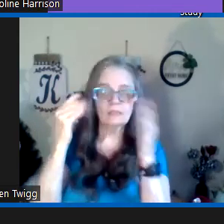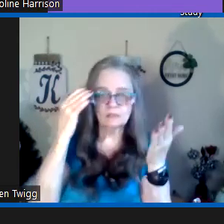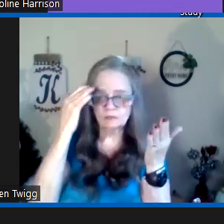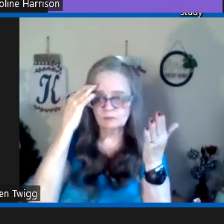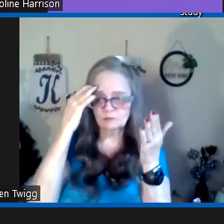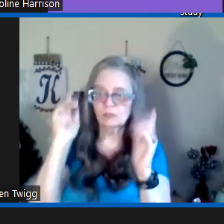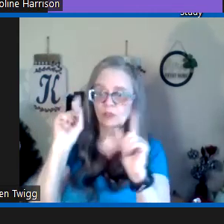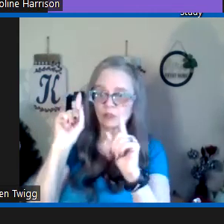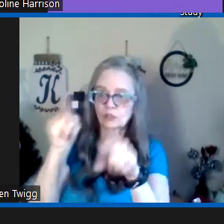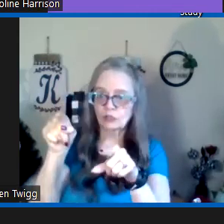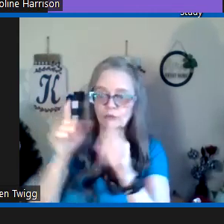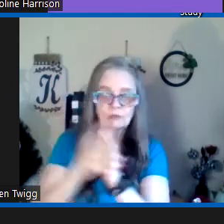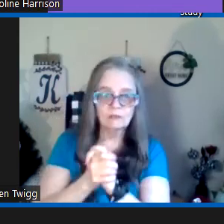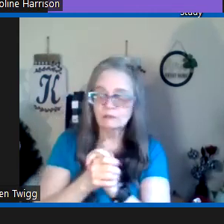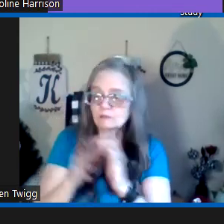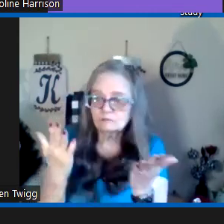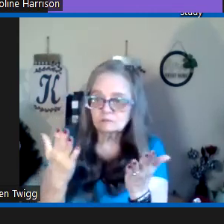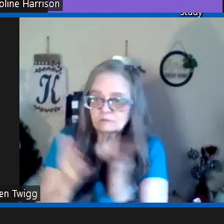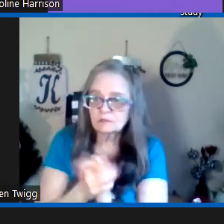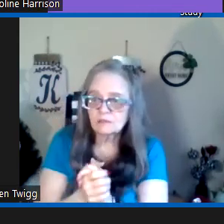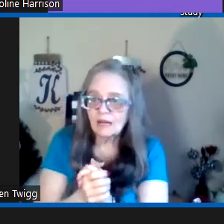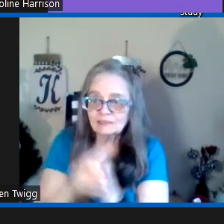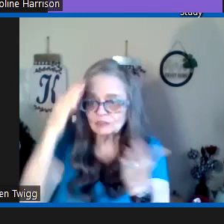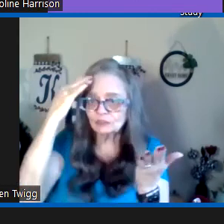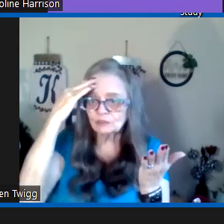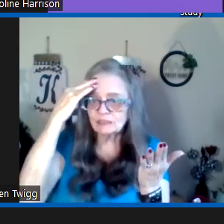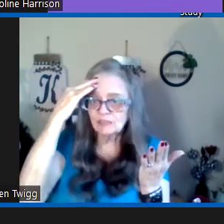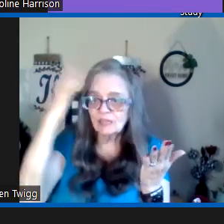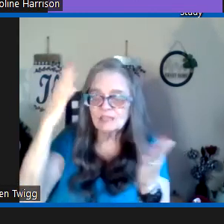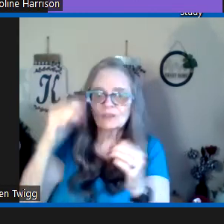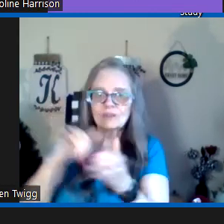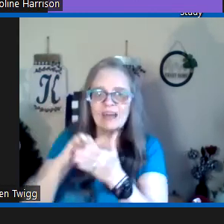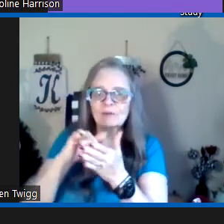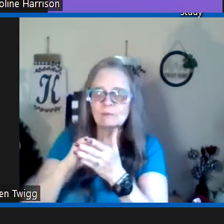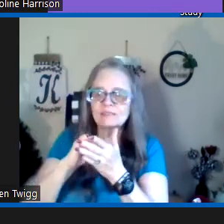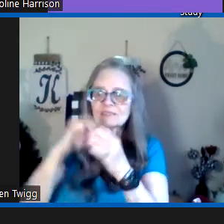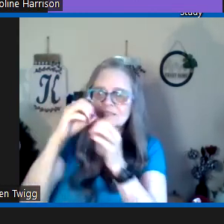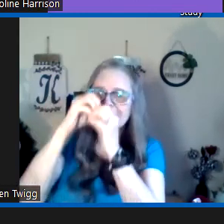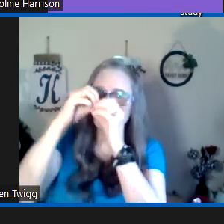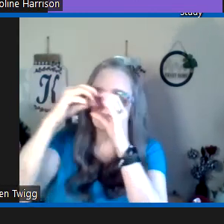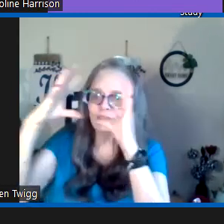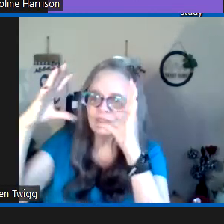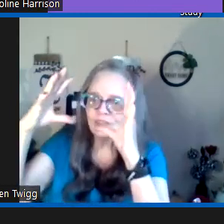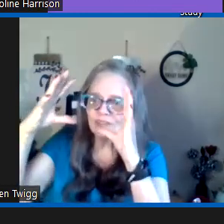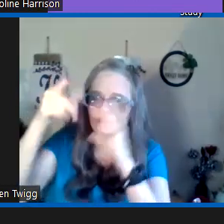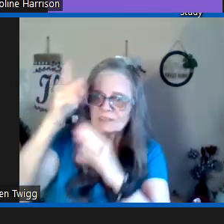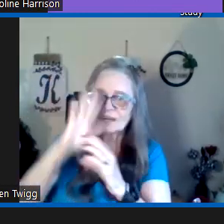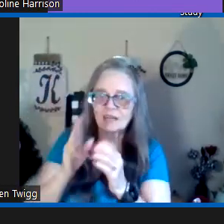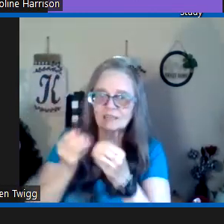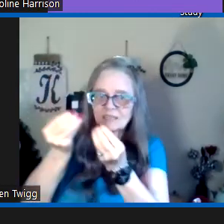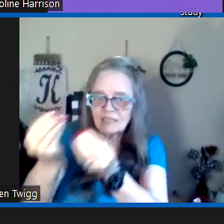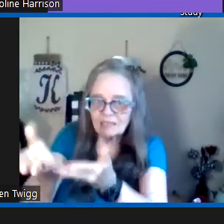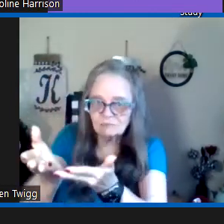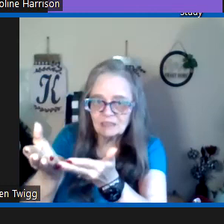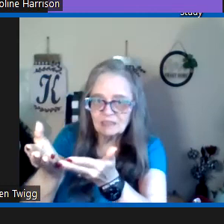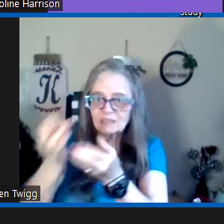up and i knew go you know i just knew it so that was a vision that